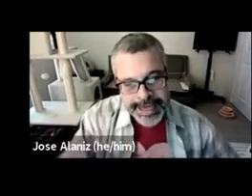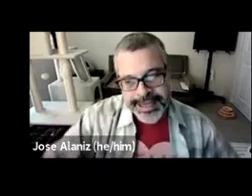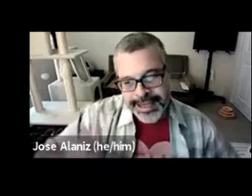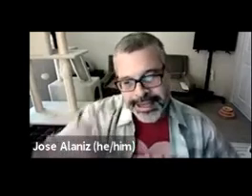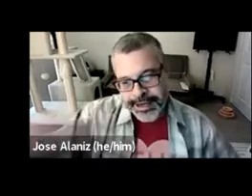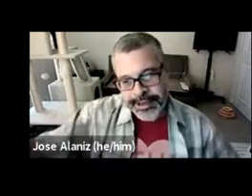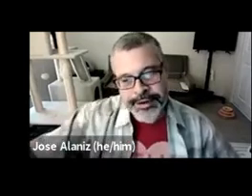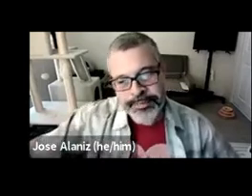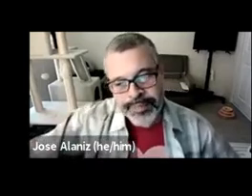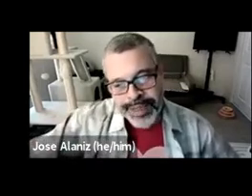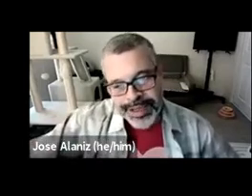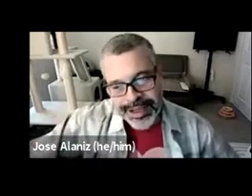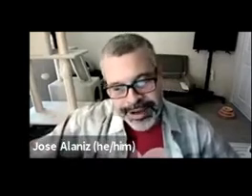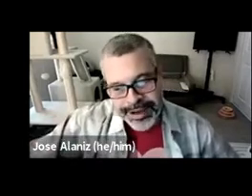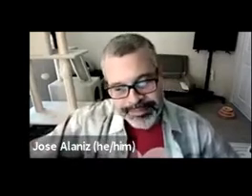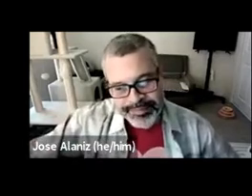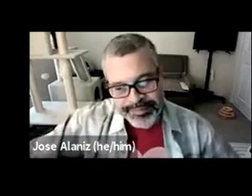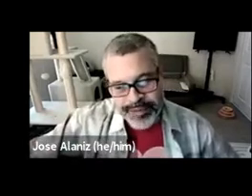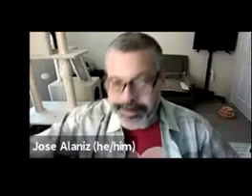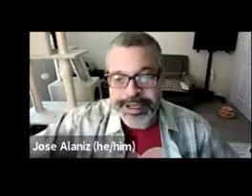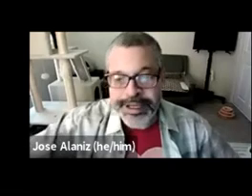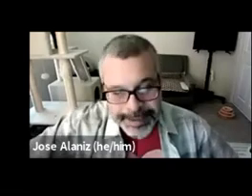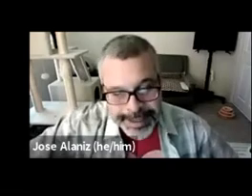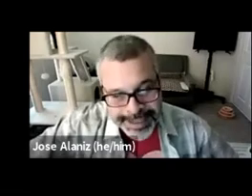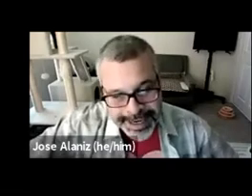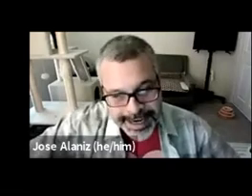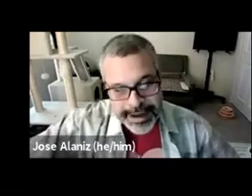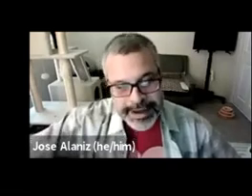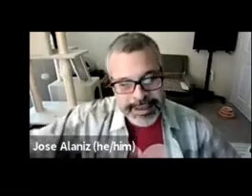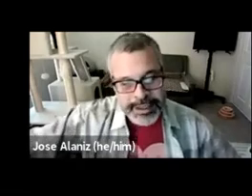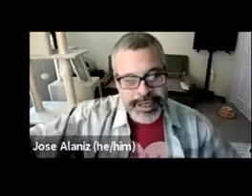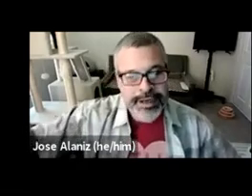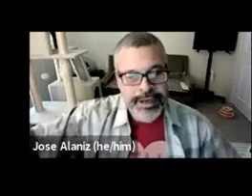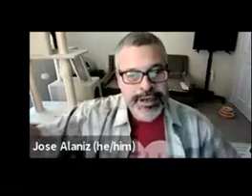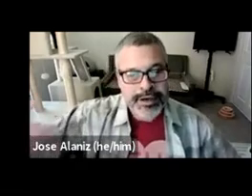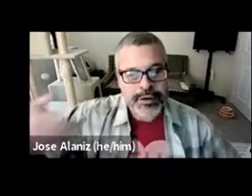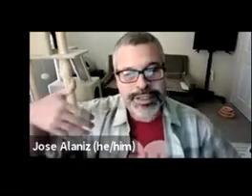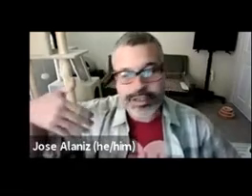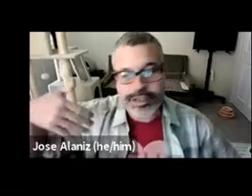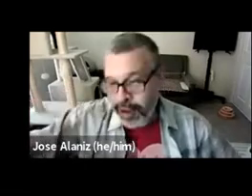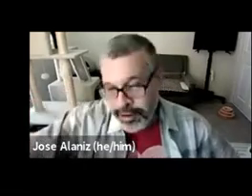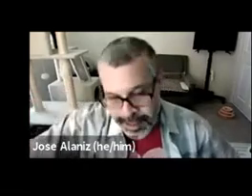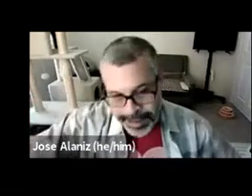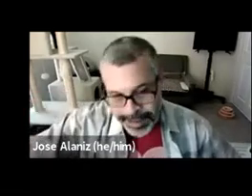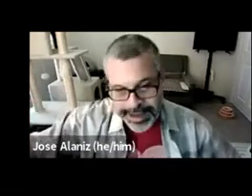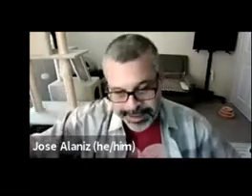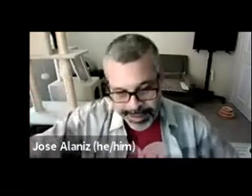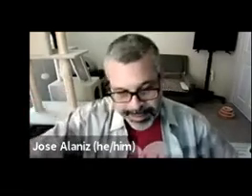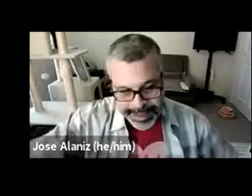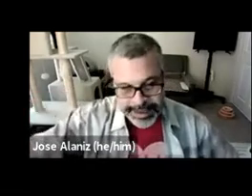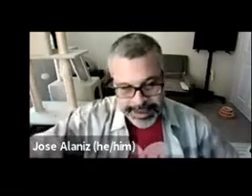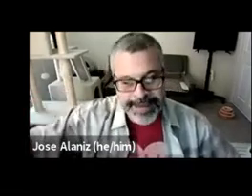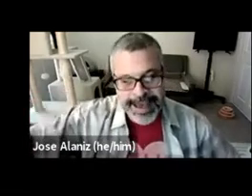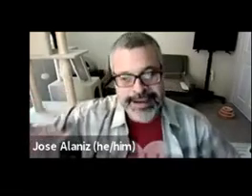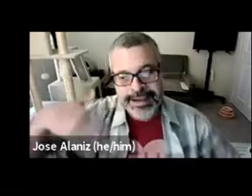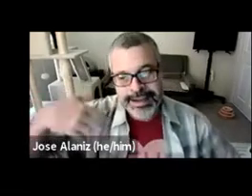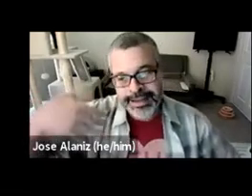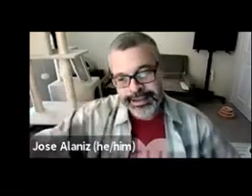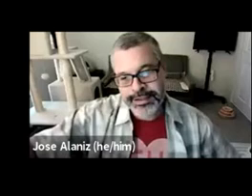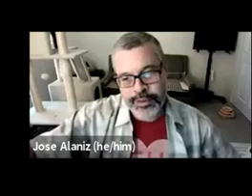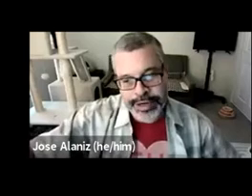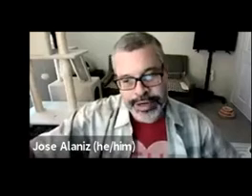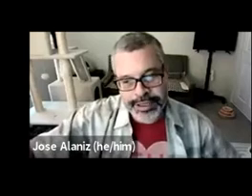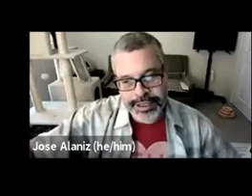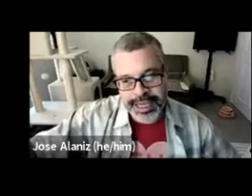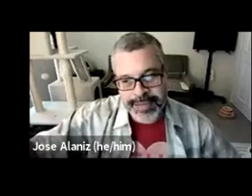uh, again, I think another, uh, very, very different take on Alicia, who is no longer stumbling and bumbling. In fact,